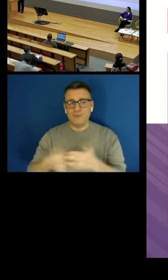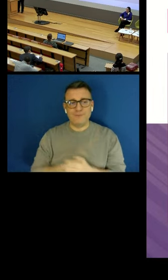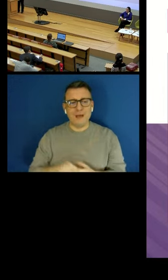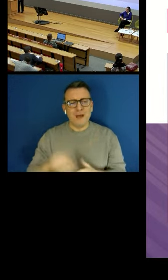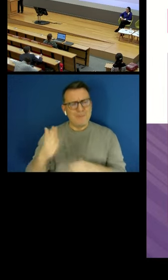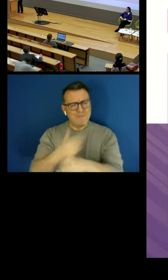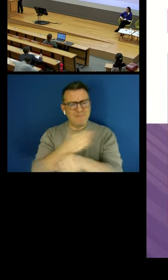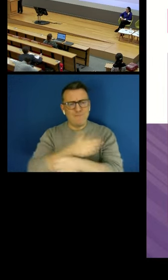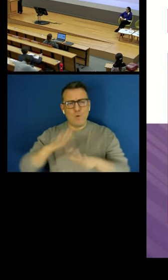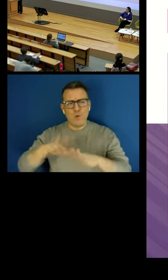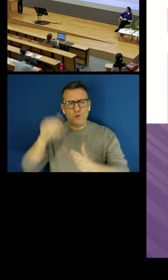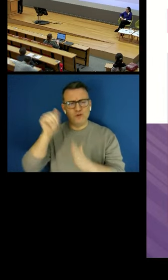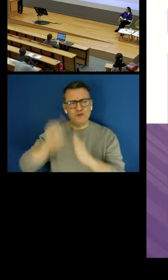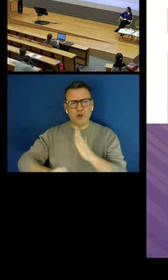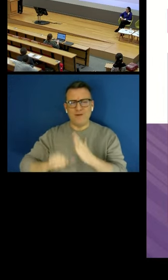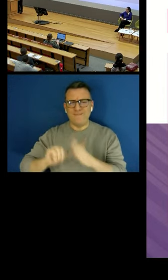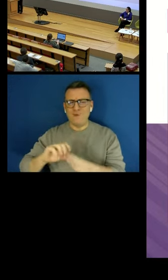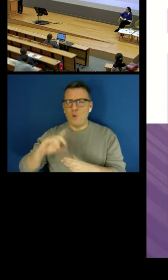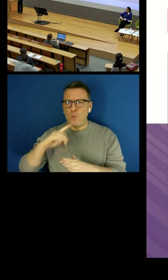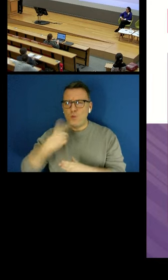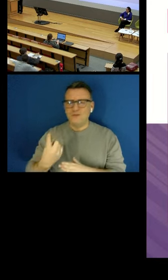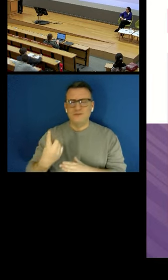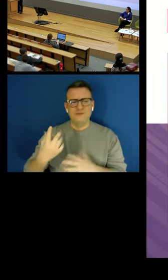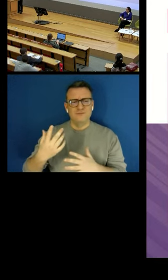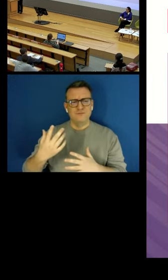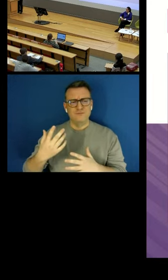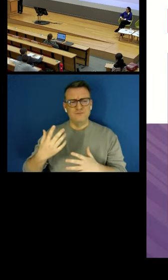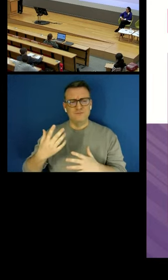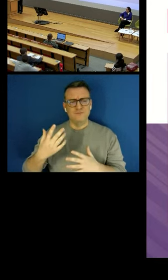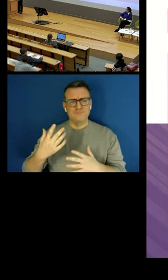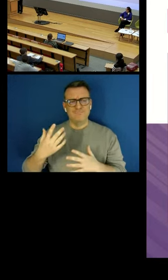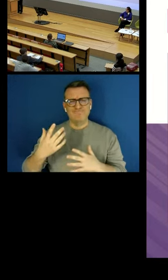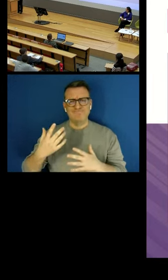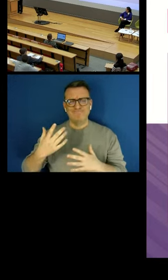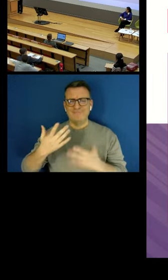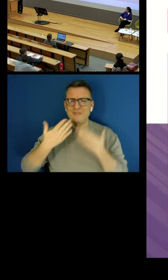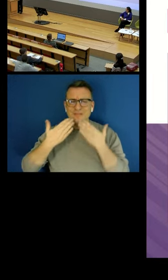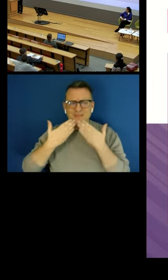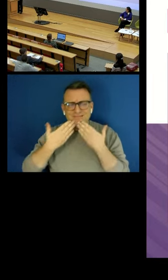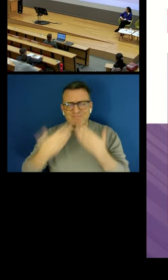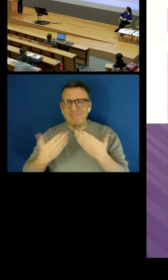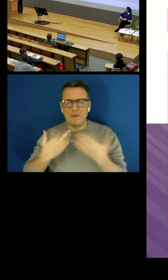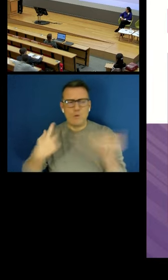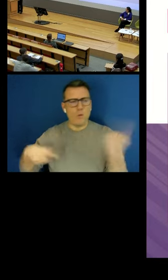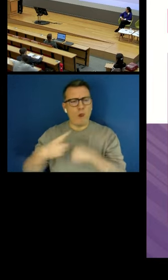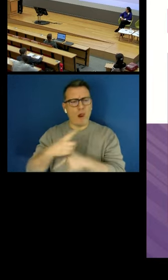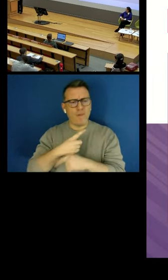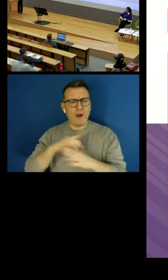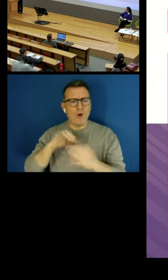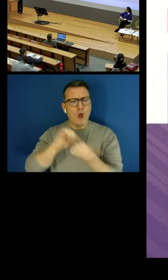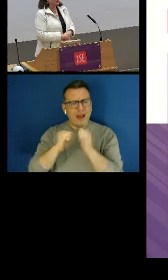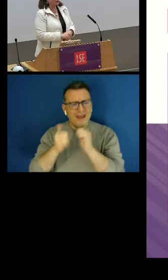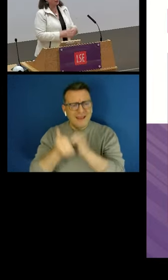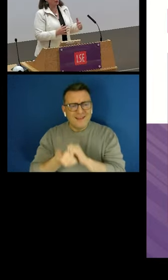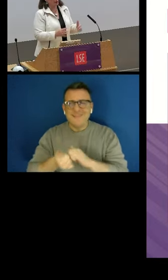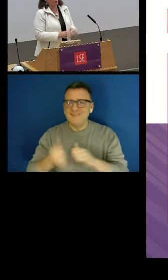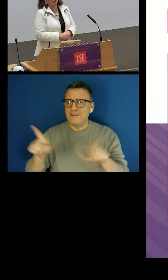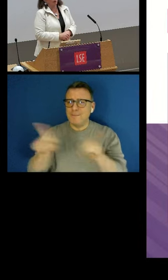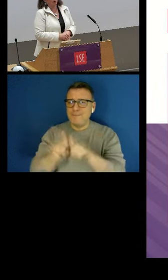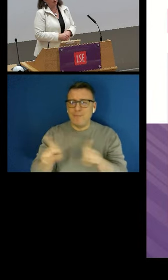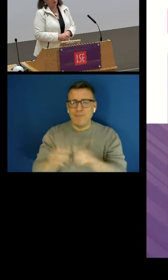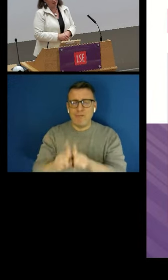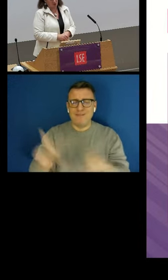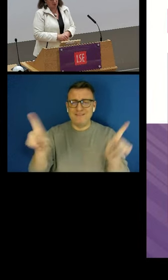is thank all the people I work with, people who made this event happen first of all but also my colleagues who